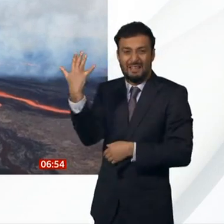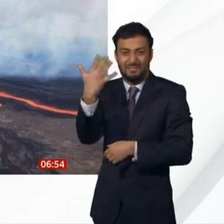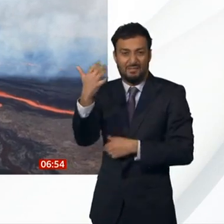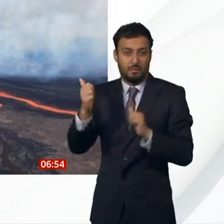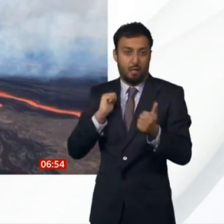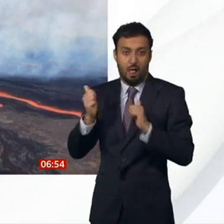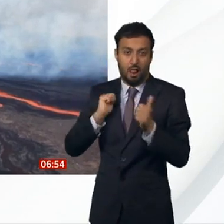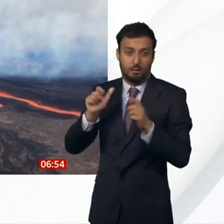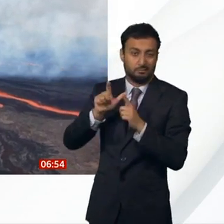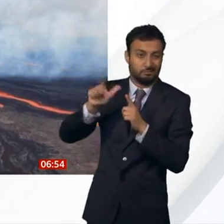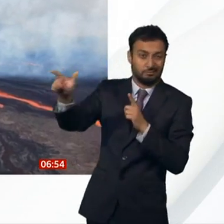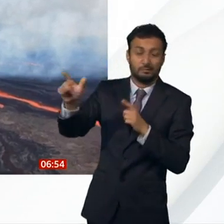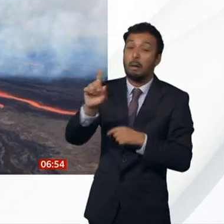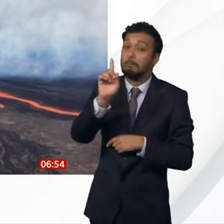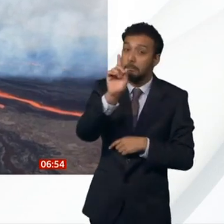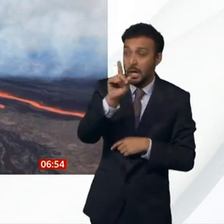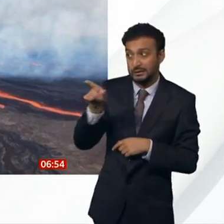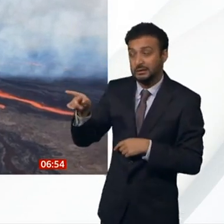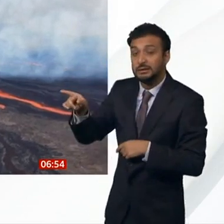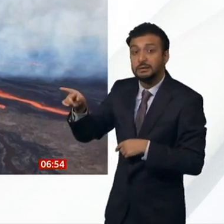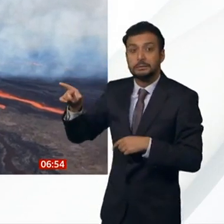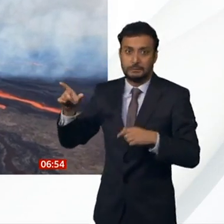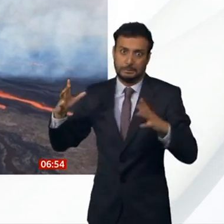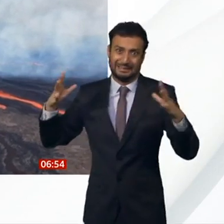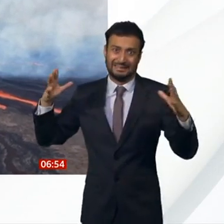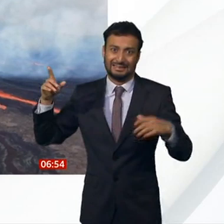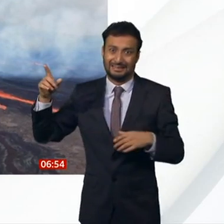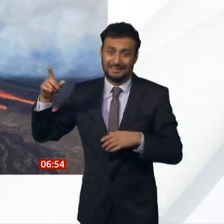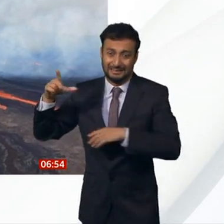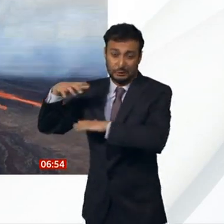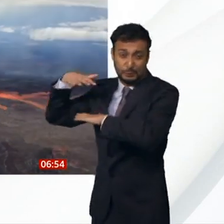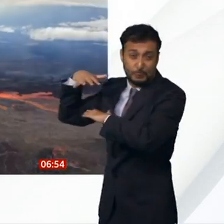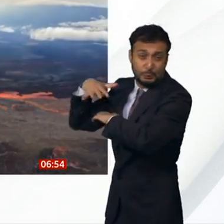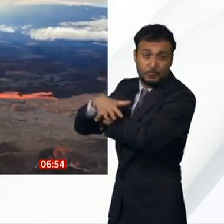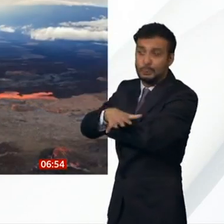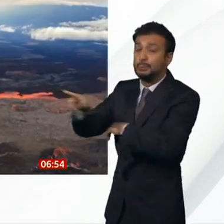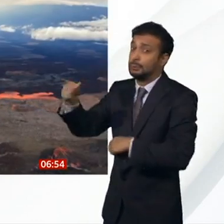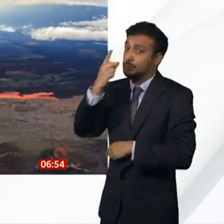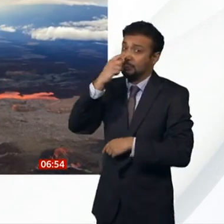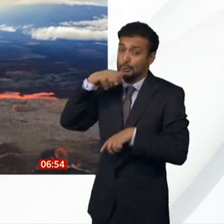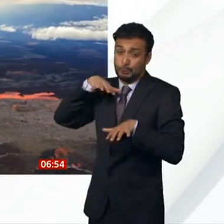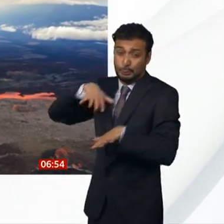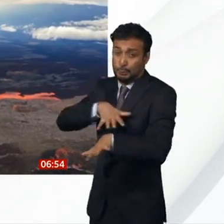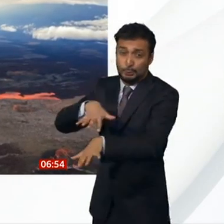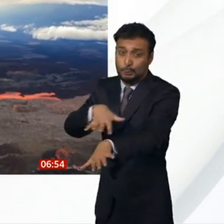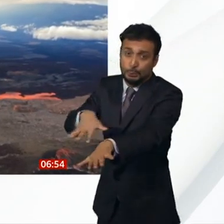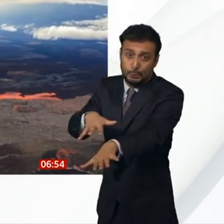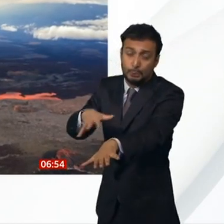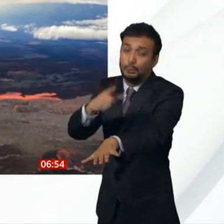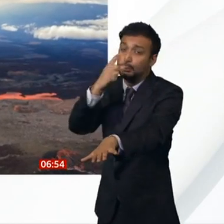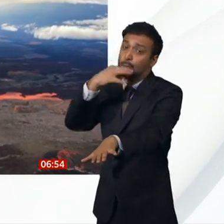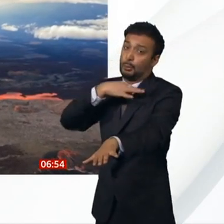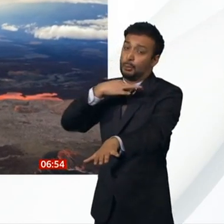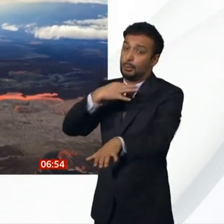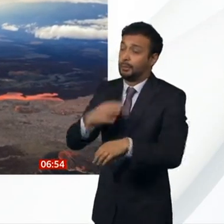very large lava flows and they can threaten some of the major population centres on the island. Now, Jess, you've actually worked at